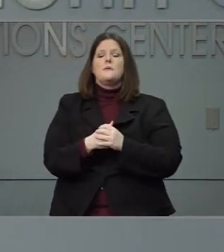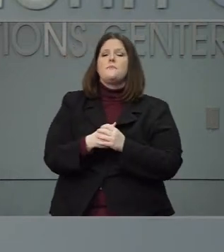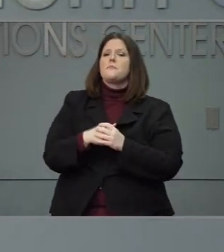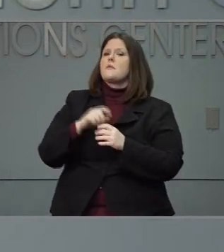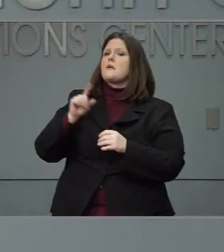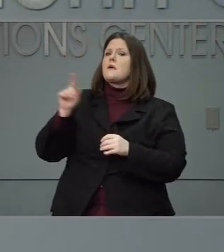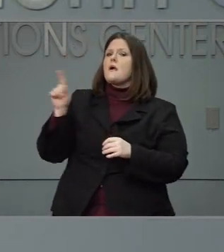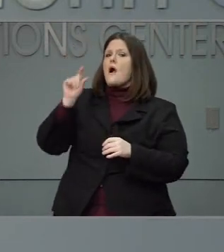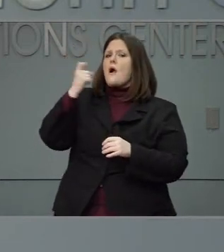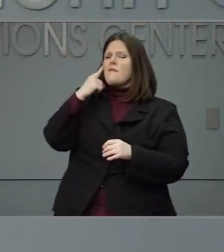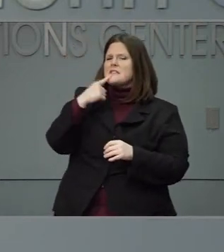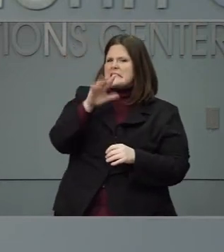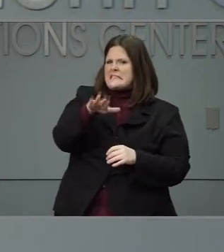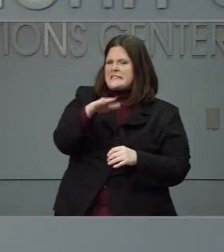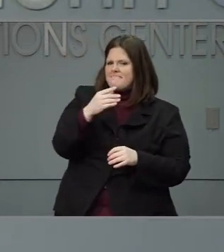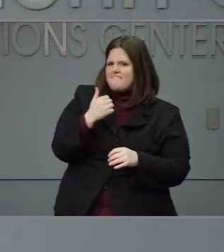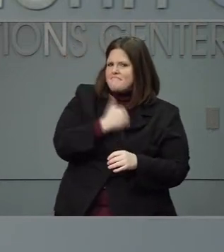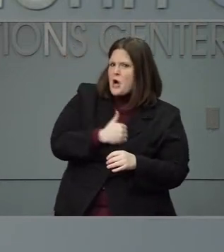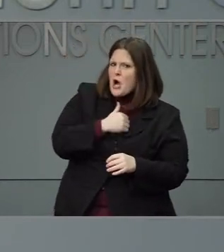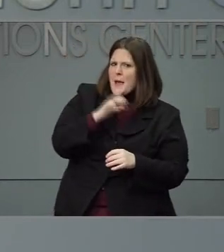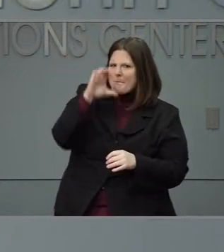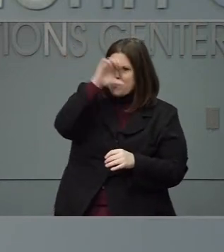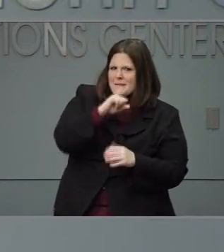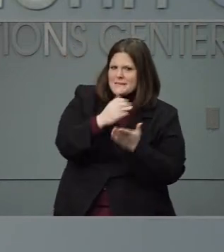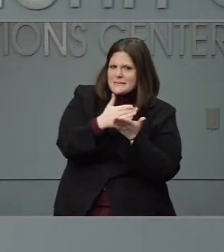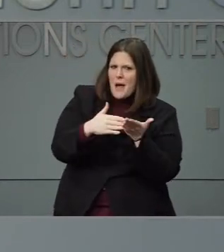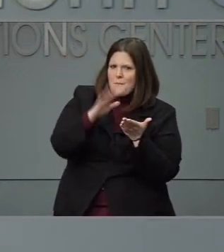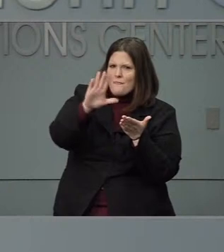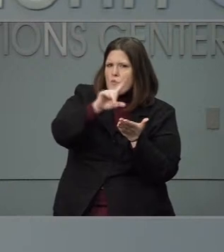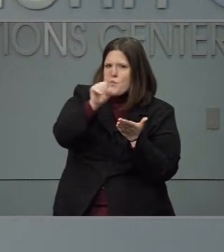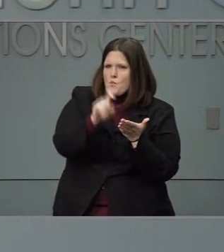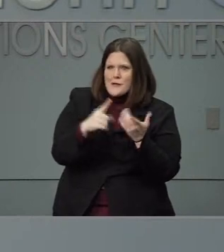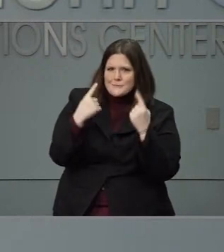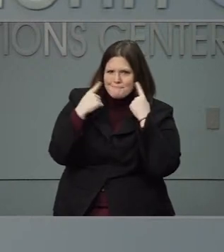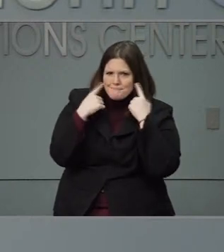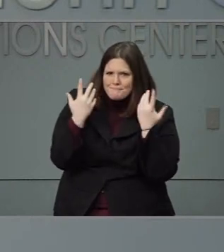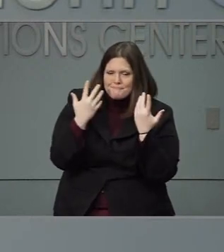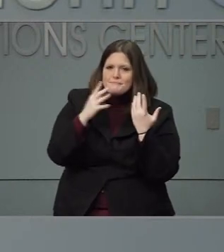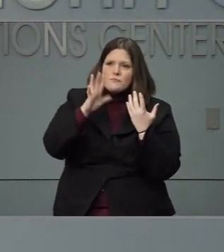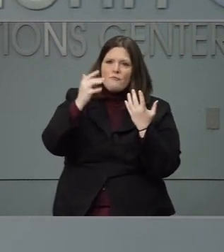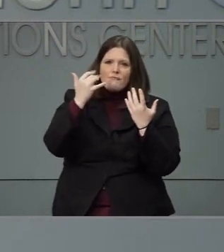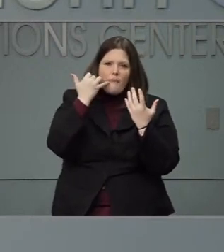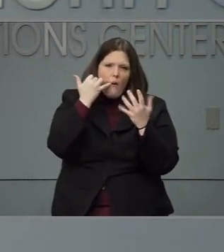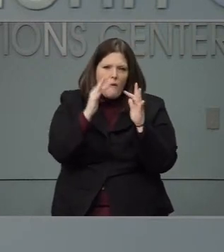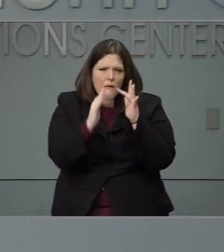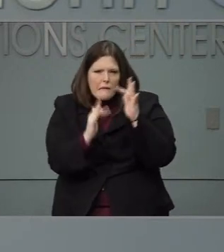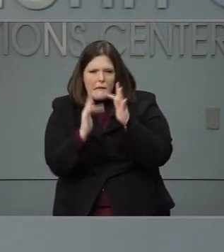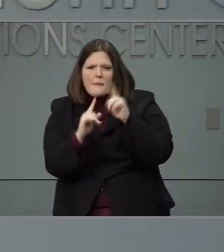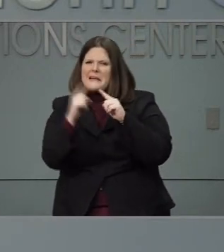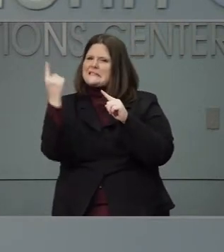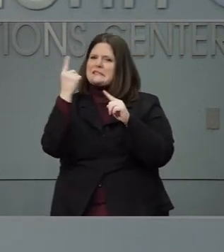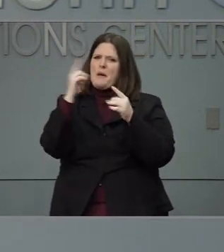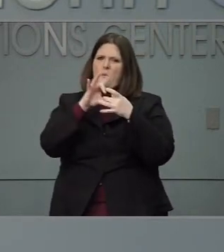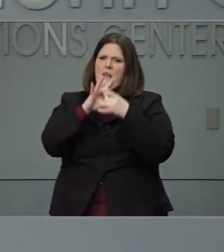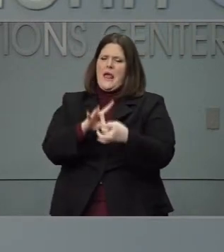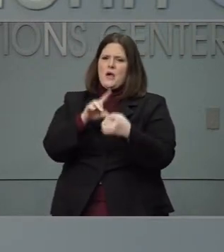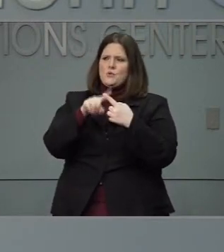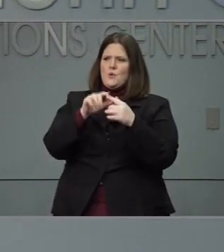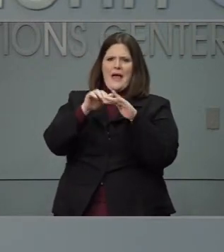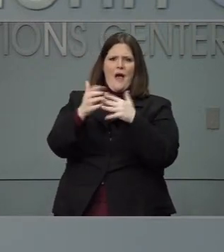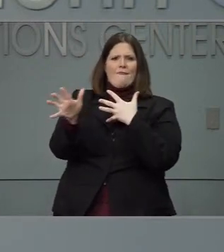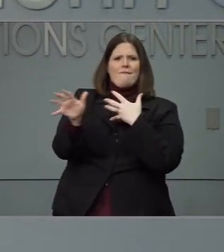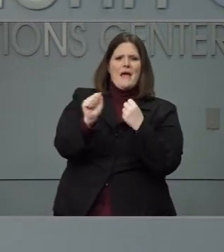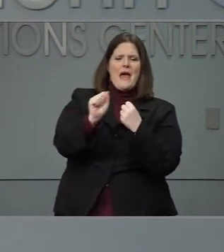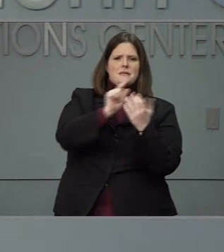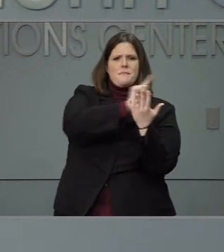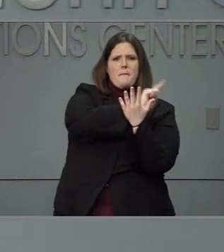all of your question, Laura, but I think it had to do with the speed of the vaccines and remember that